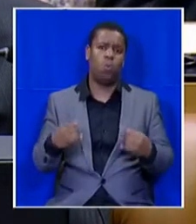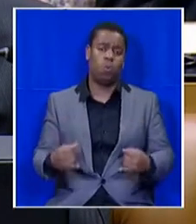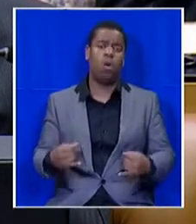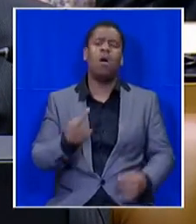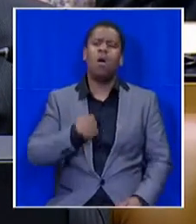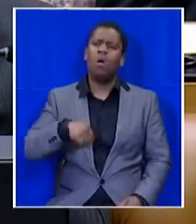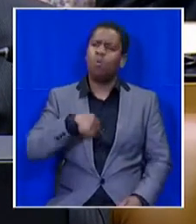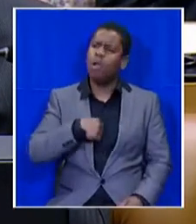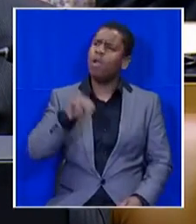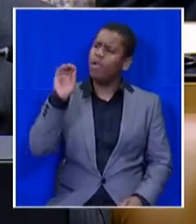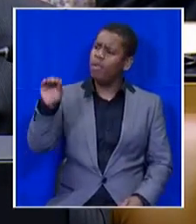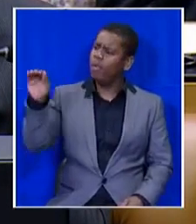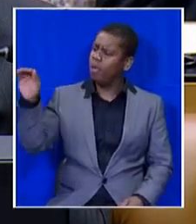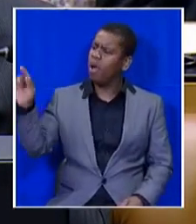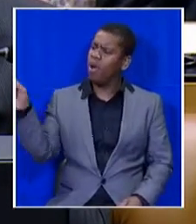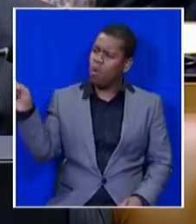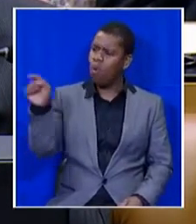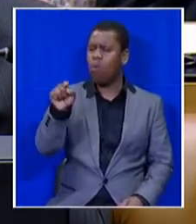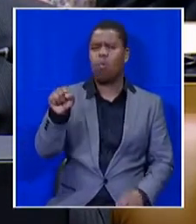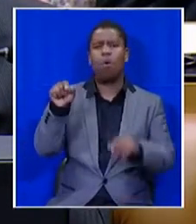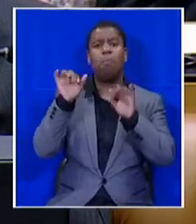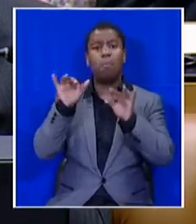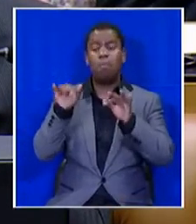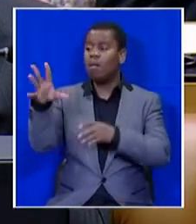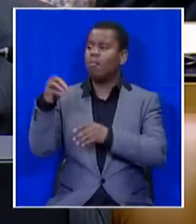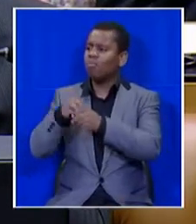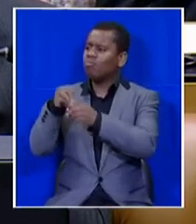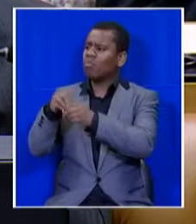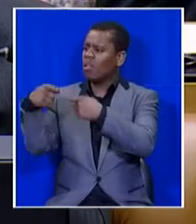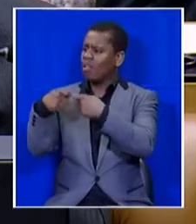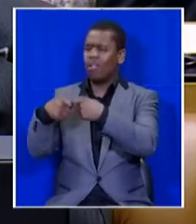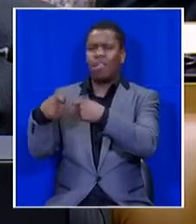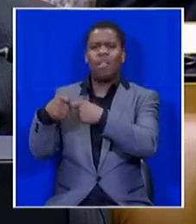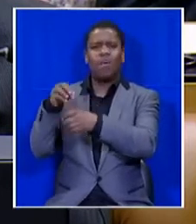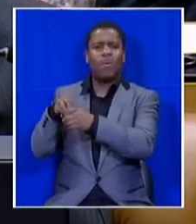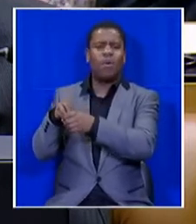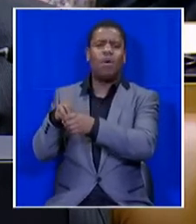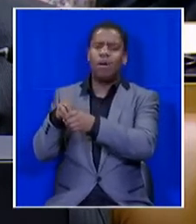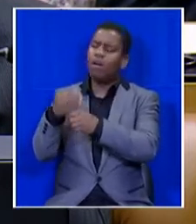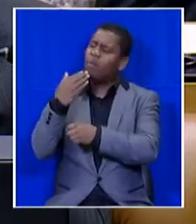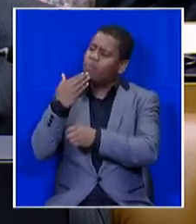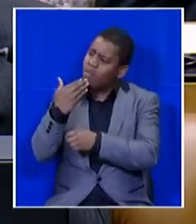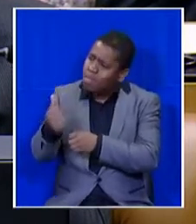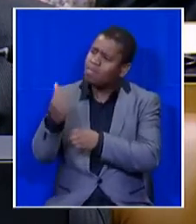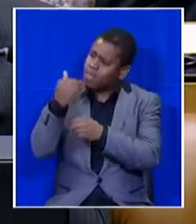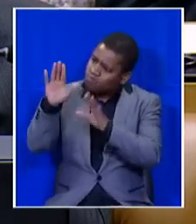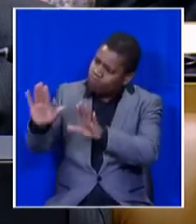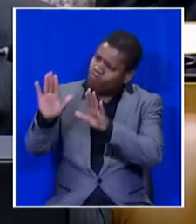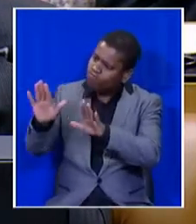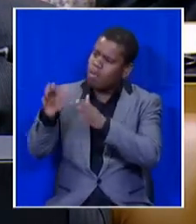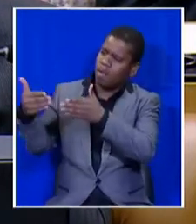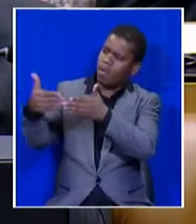for all those who are involved, all those who are involved to take care that whatever